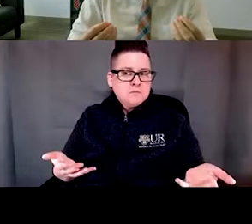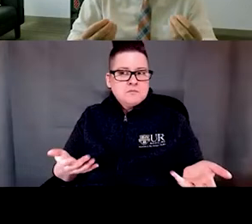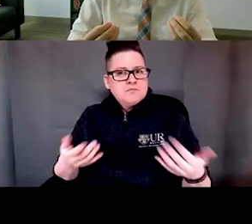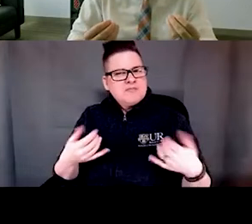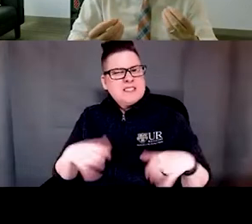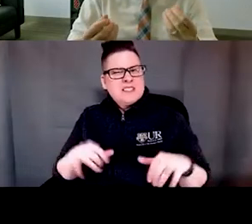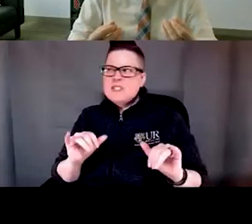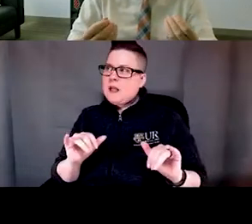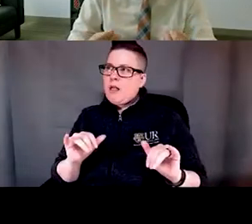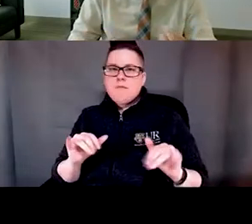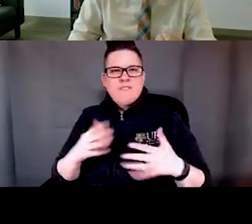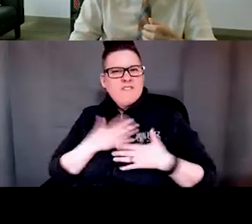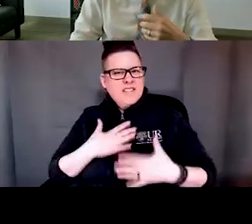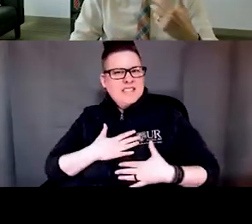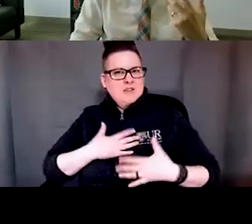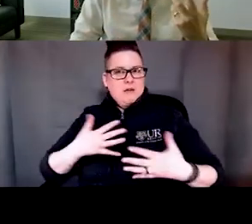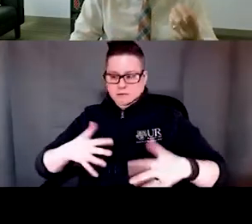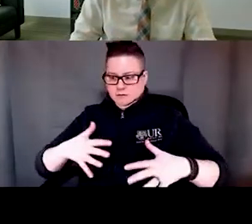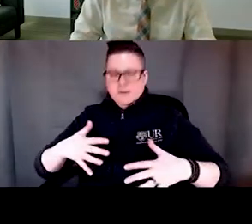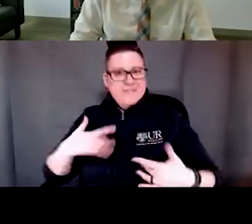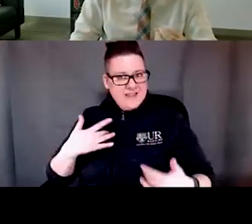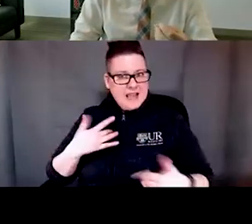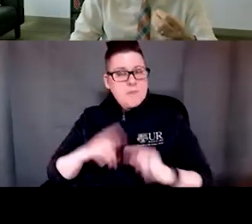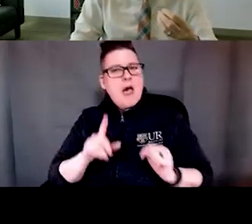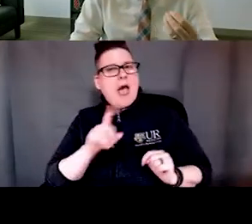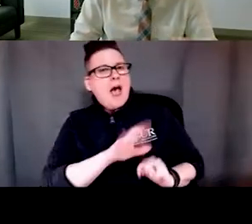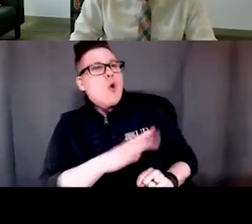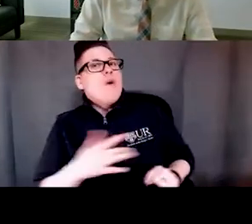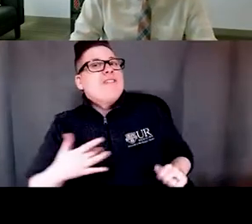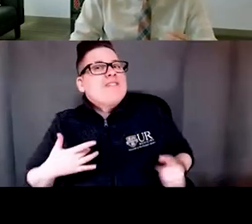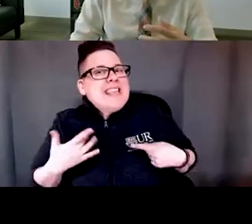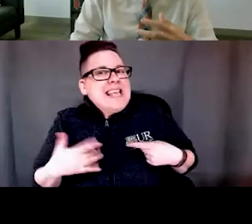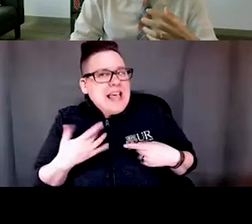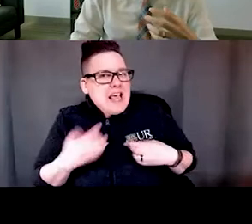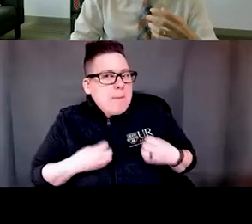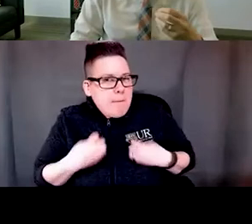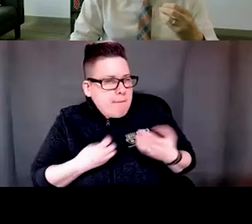very physiological feeling. But when you ask them about their emotions and how they feel,